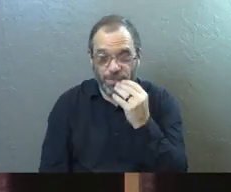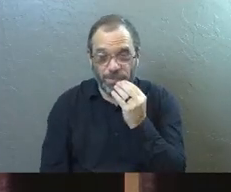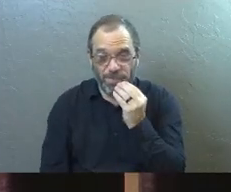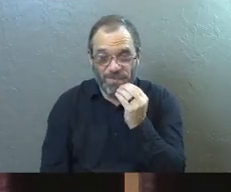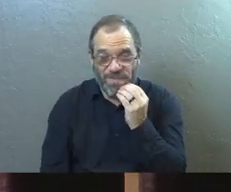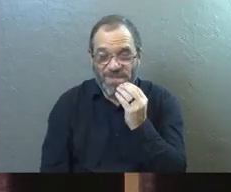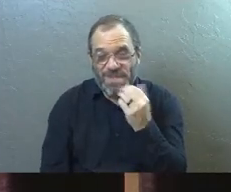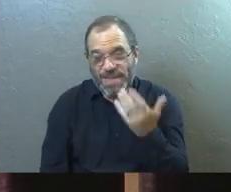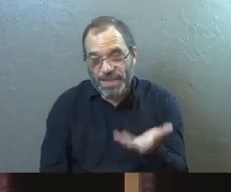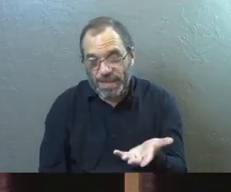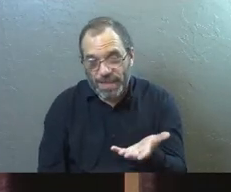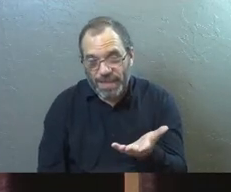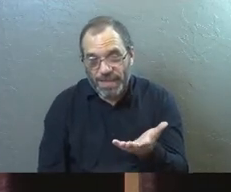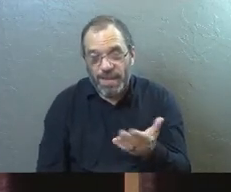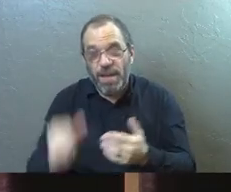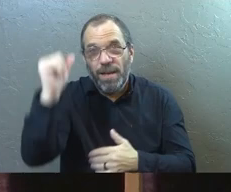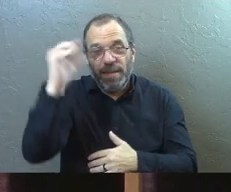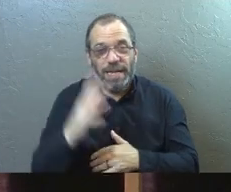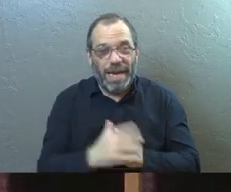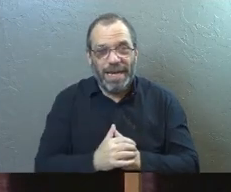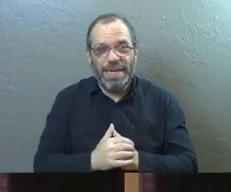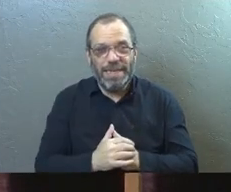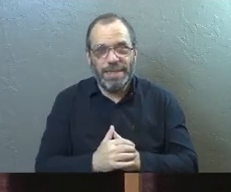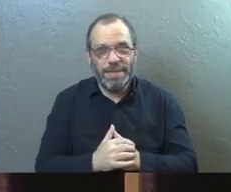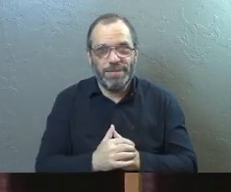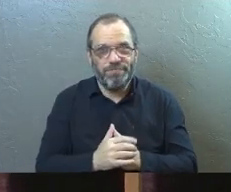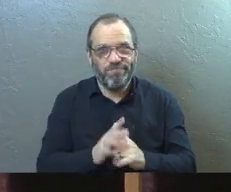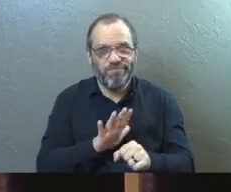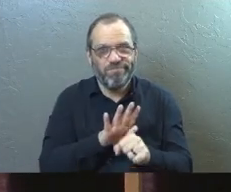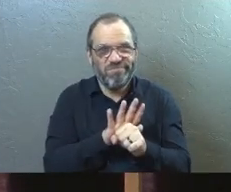at some point, God starts to push.